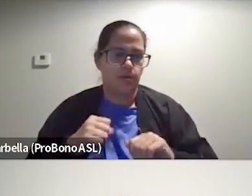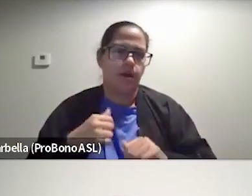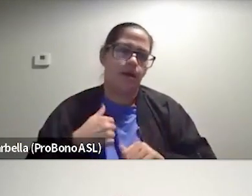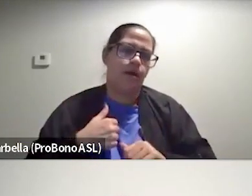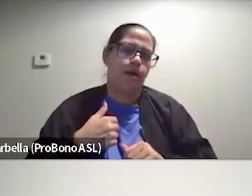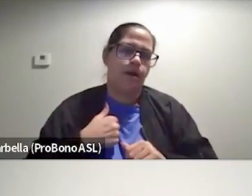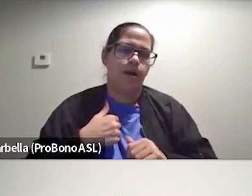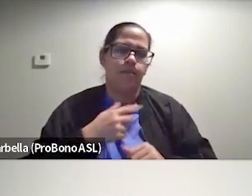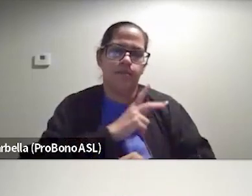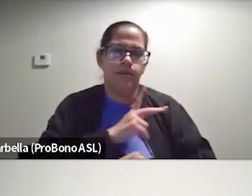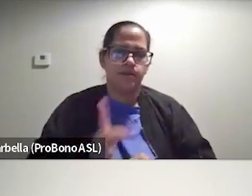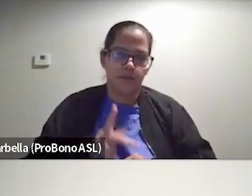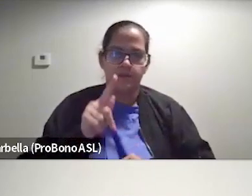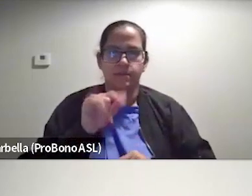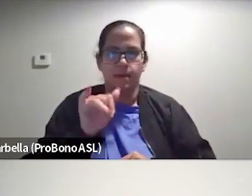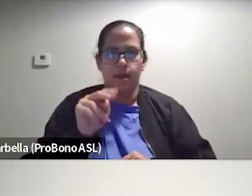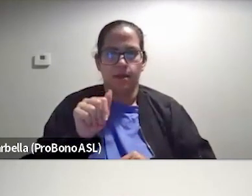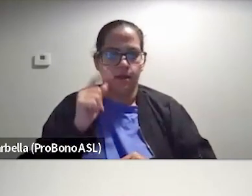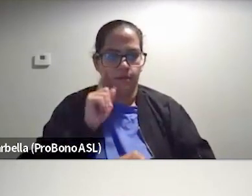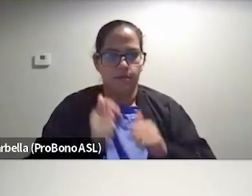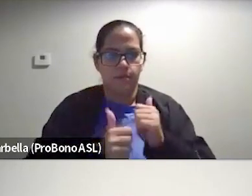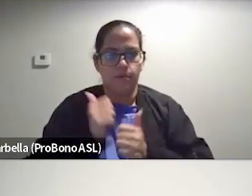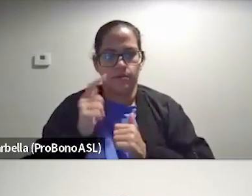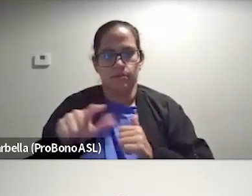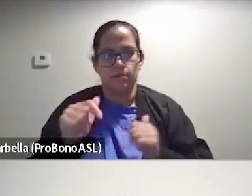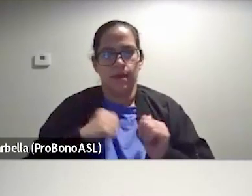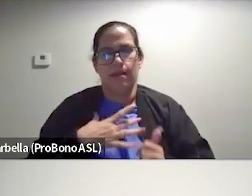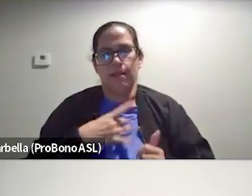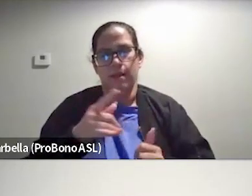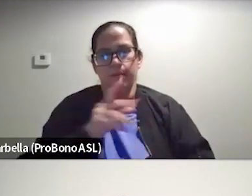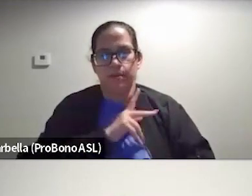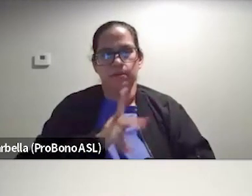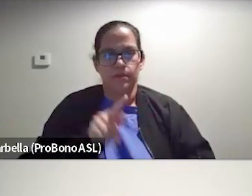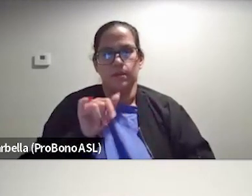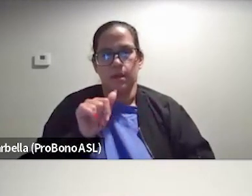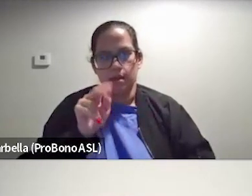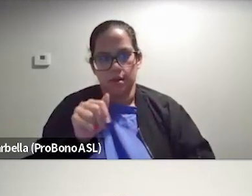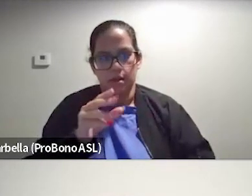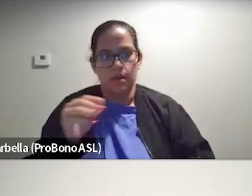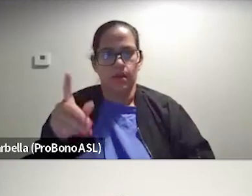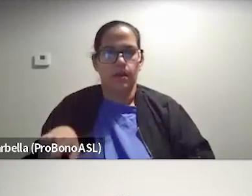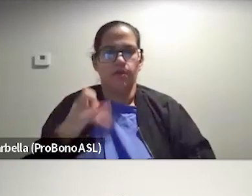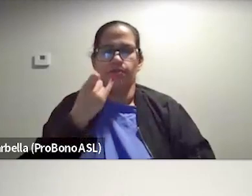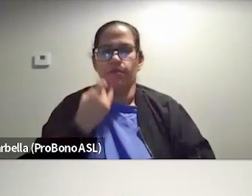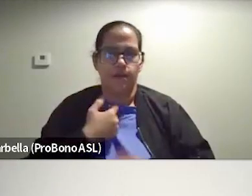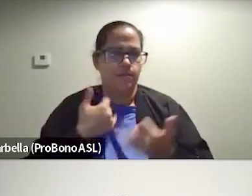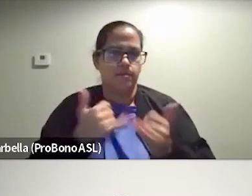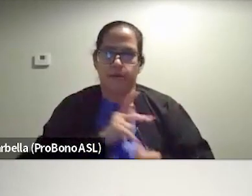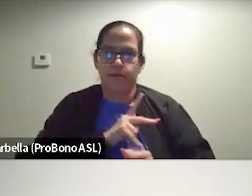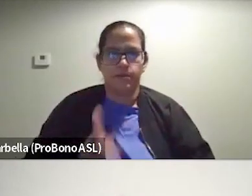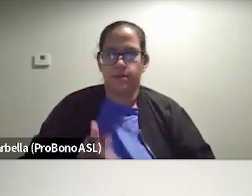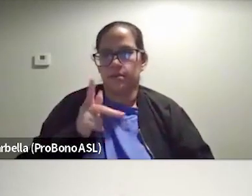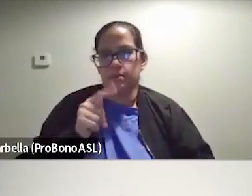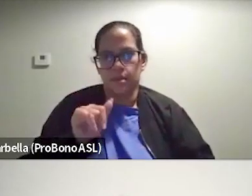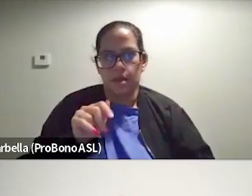Tiana for most of the kids because I like Princess Tiana. And though Princess Tiana is thin, I am still Princess Tiana.